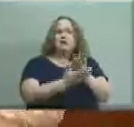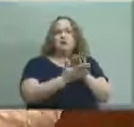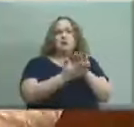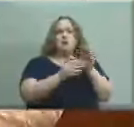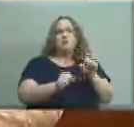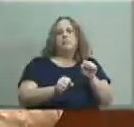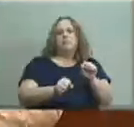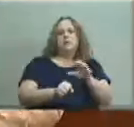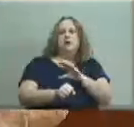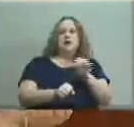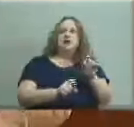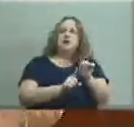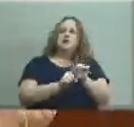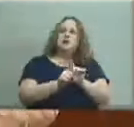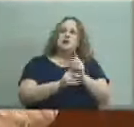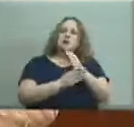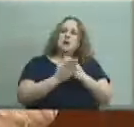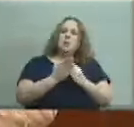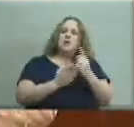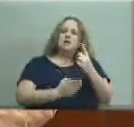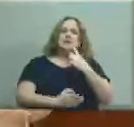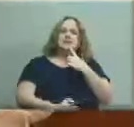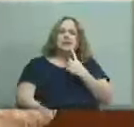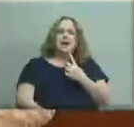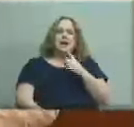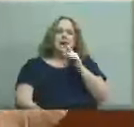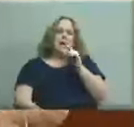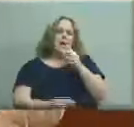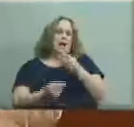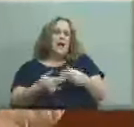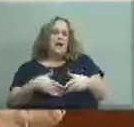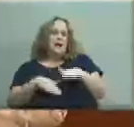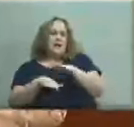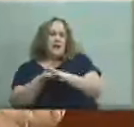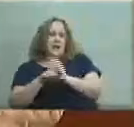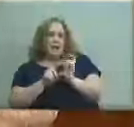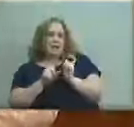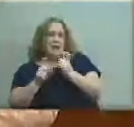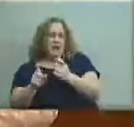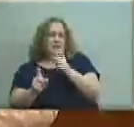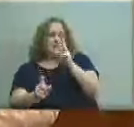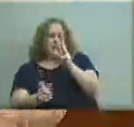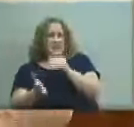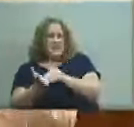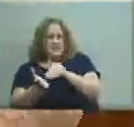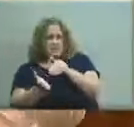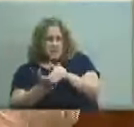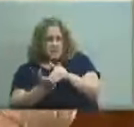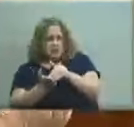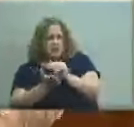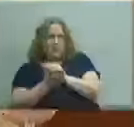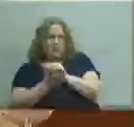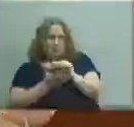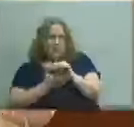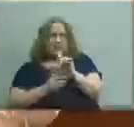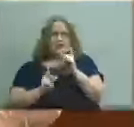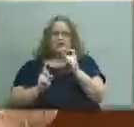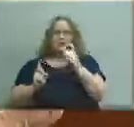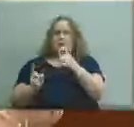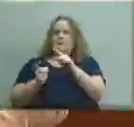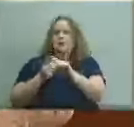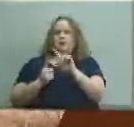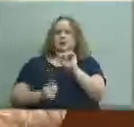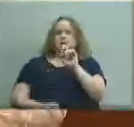somebody noted there was a land donation of approximately six million dollars in value that's a gift to taxpayers and that's a gift to